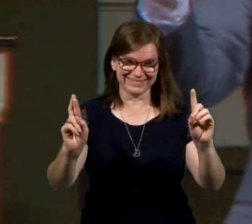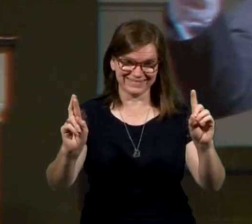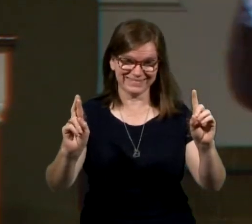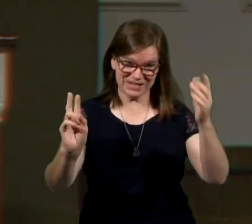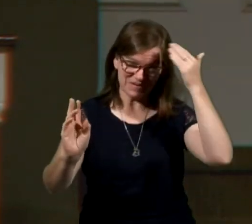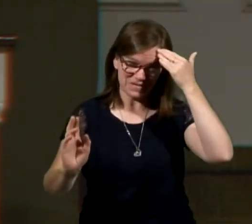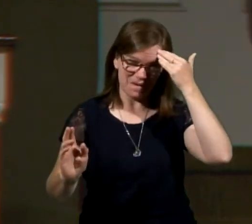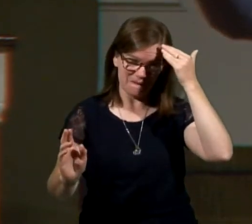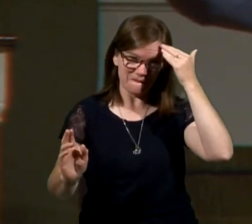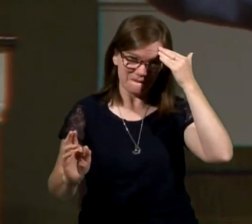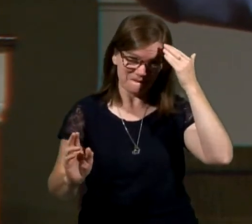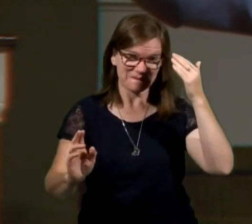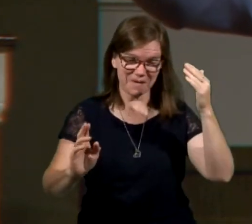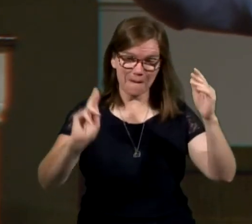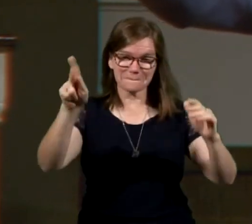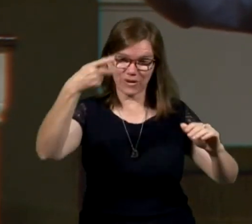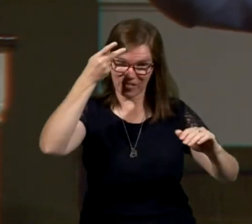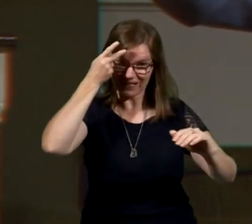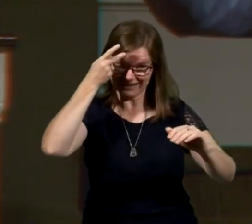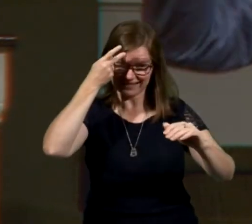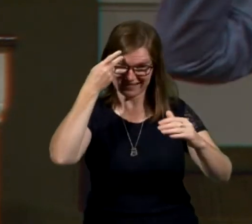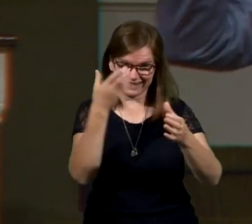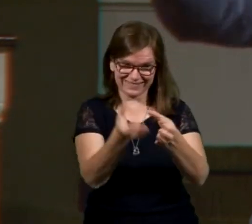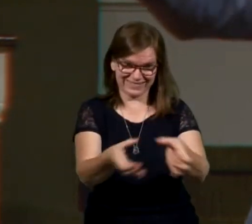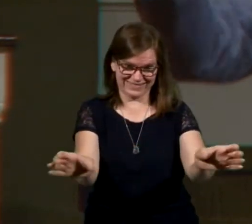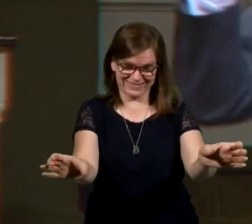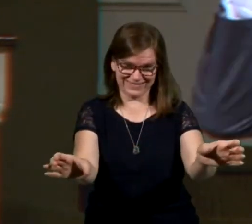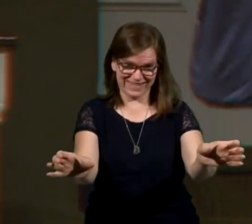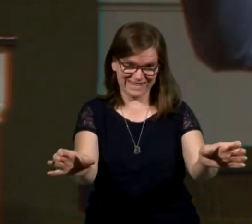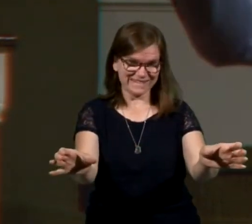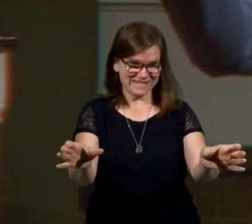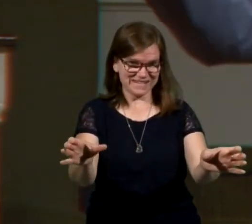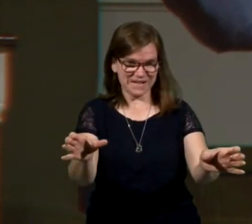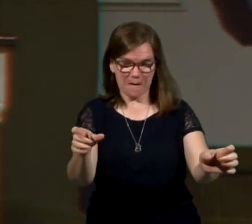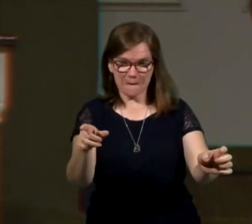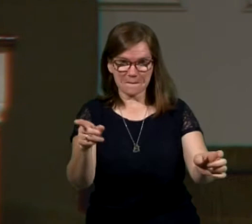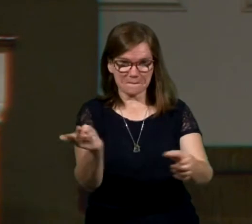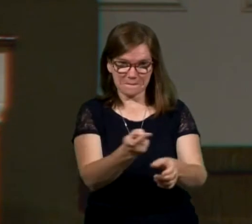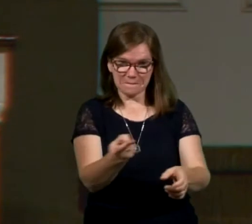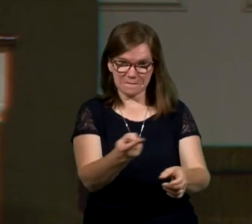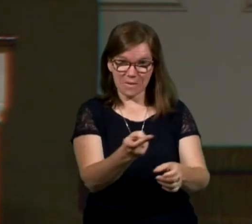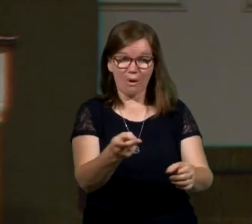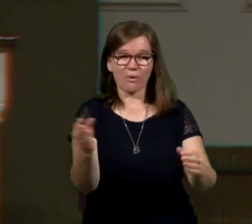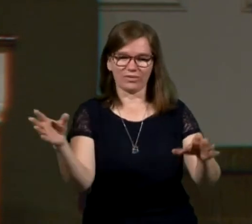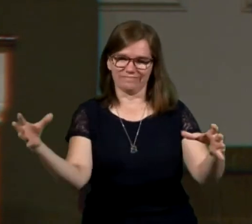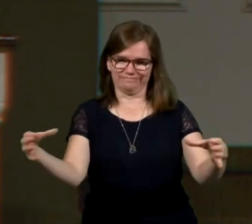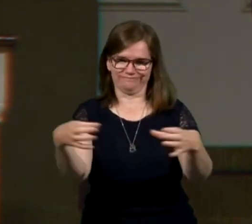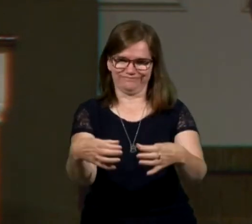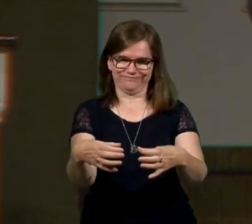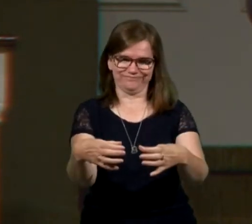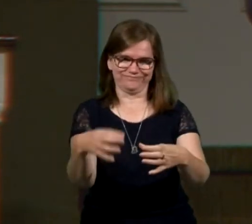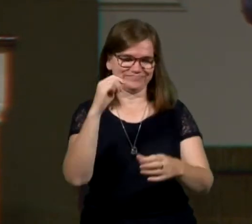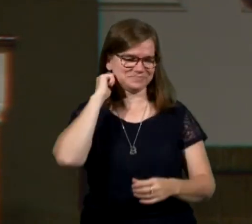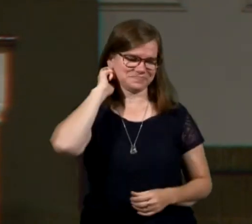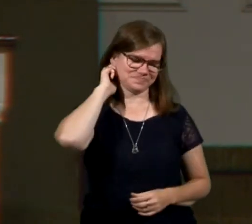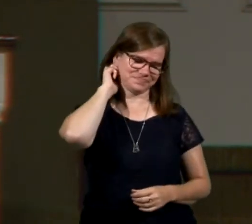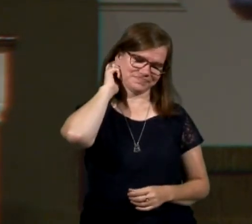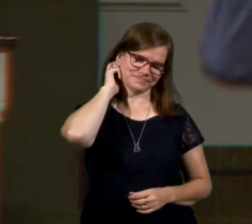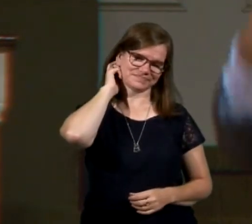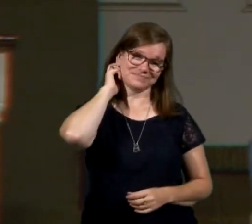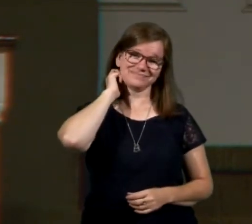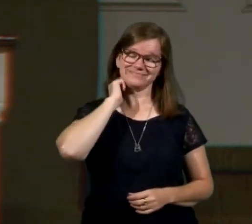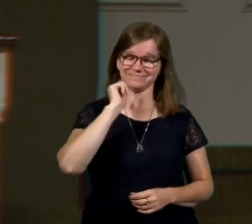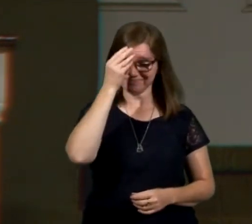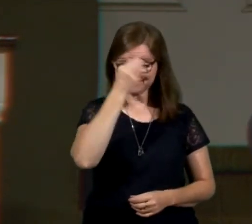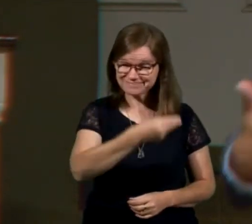He knows they're politically divided here. They have strong opinions on both sides, but they're in the same house. He says, look,